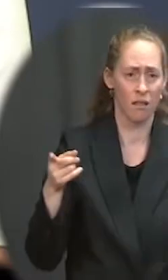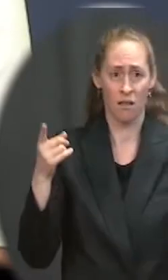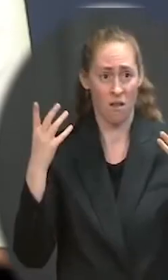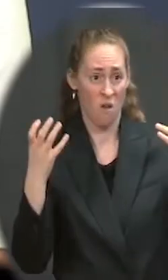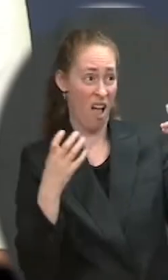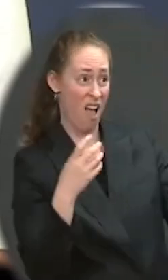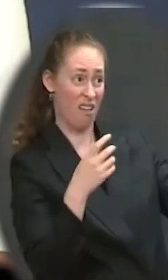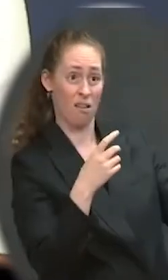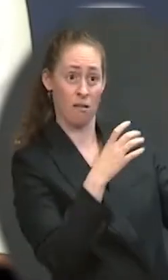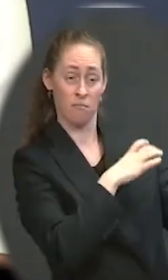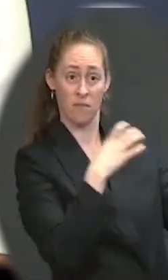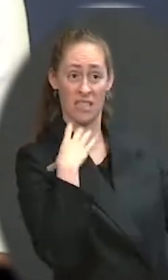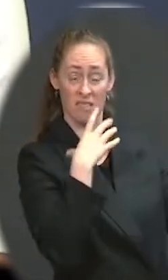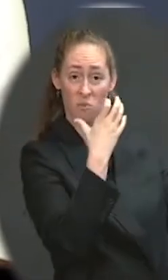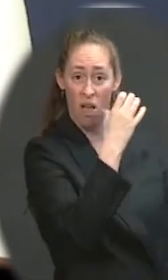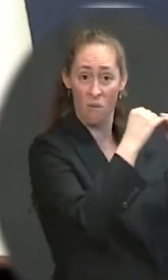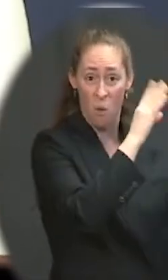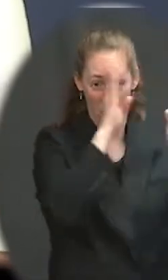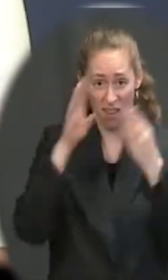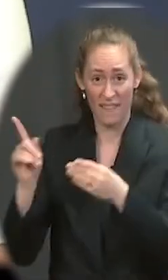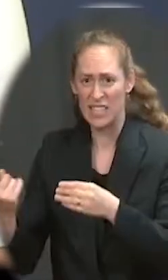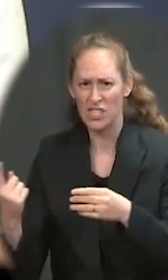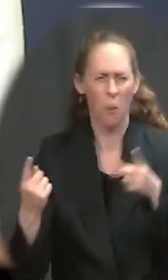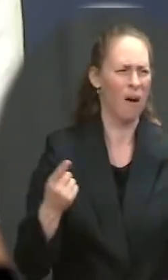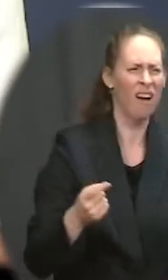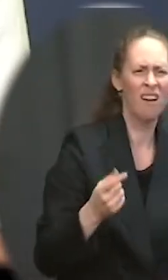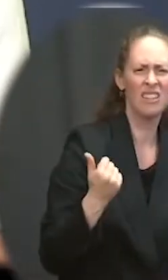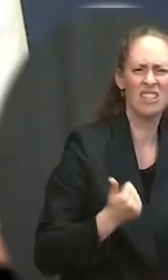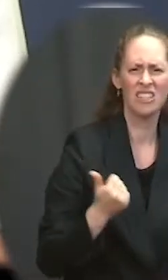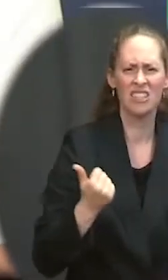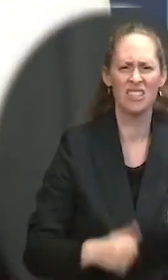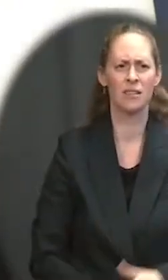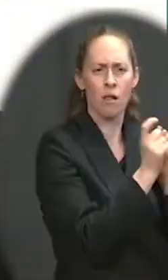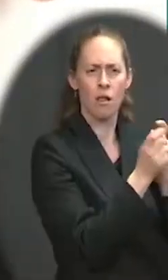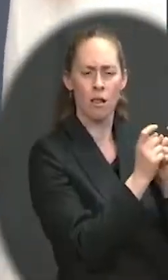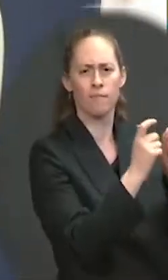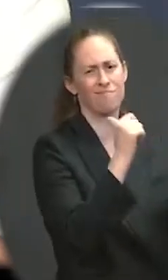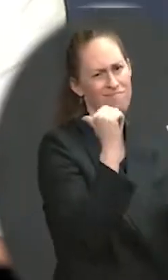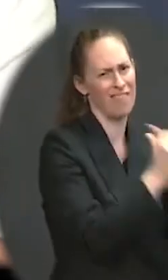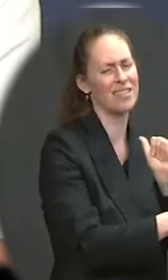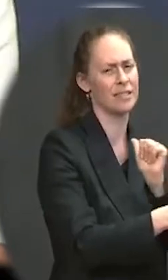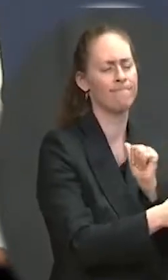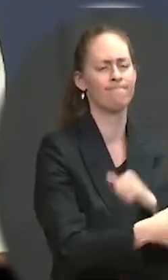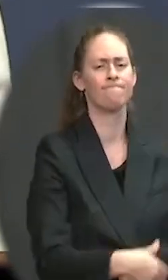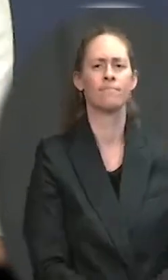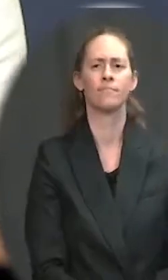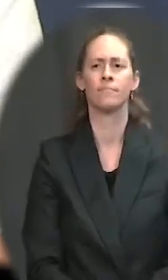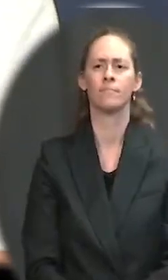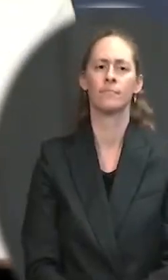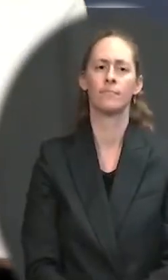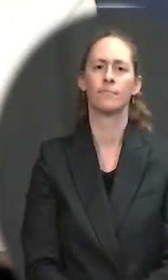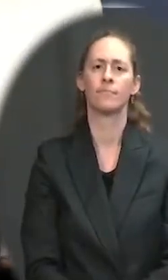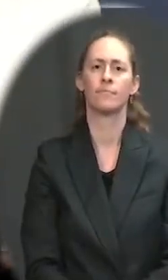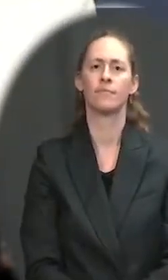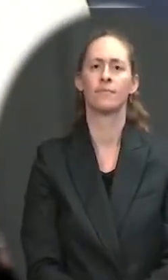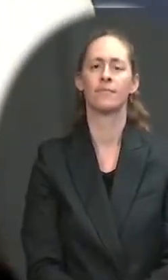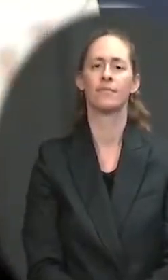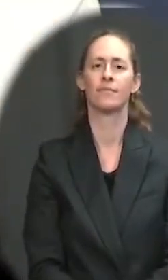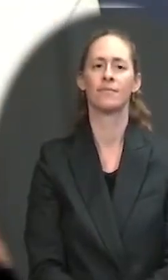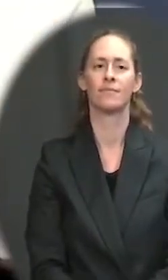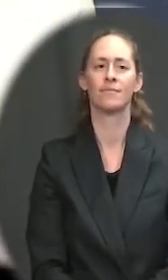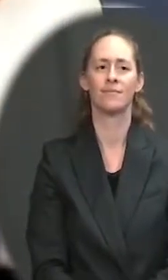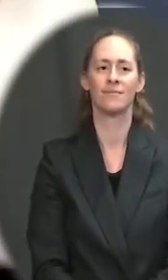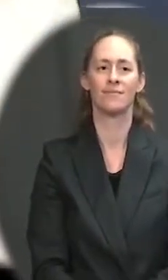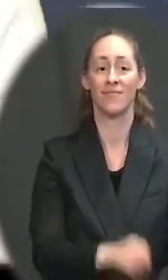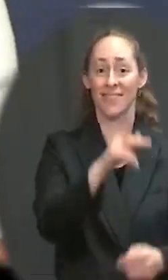Congress can and should move forward with multiple policies at the same time. Go ahead, Kristen. Kristen. Kristen, Kristen,